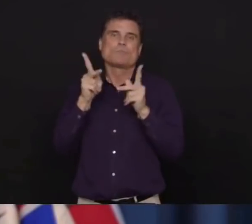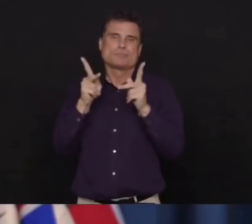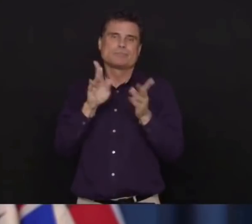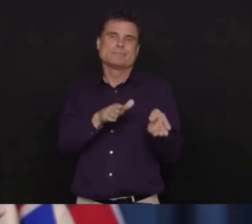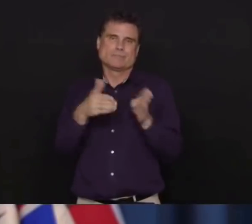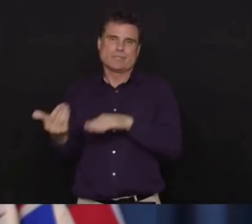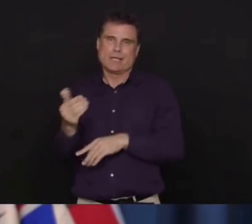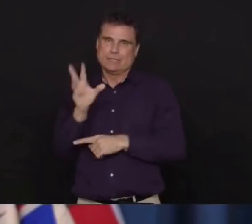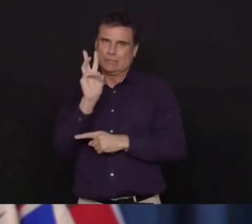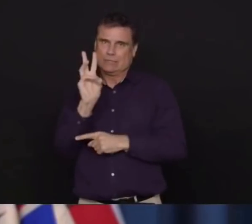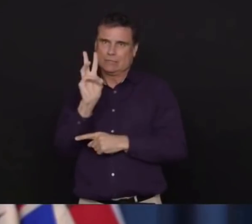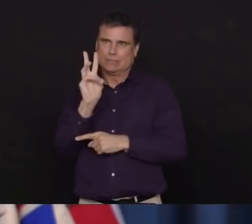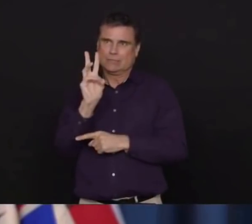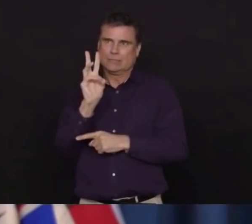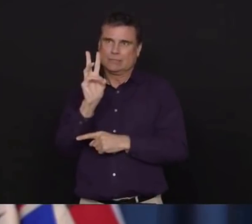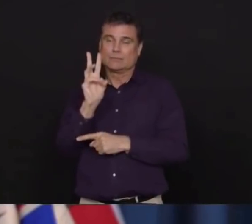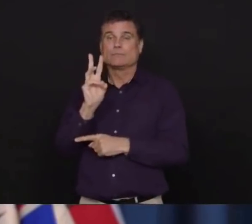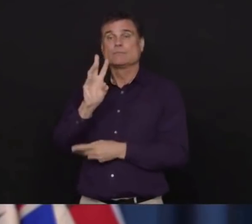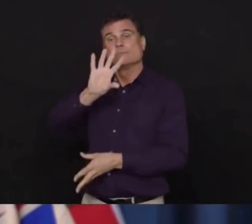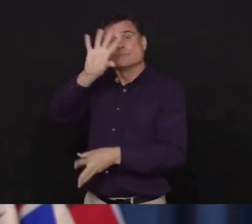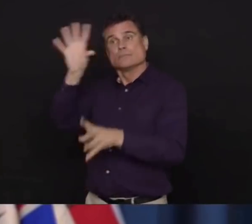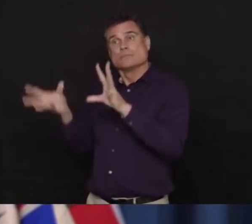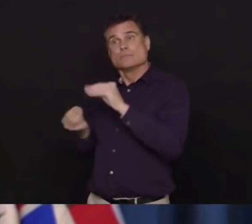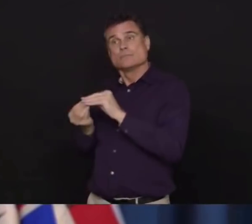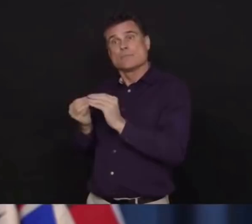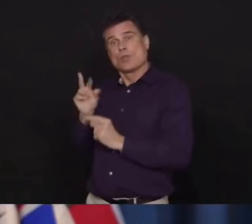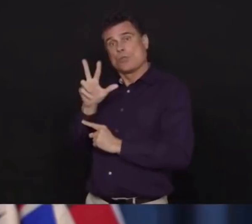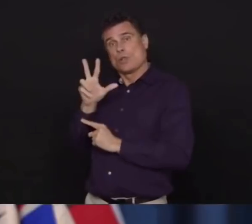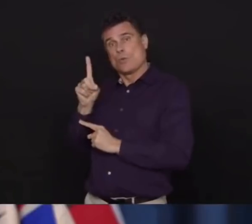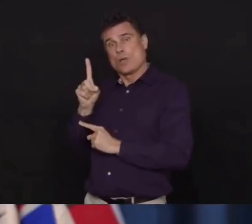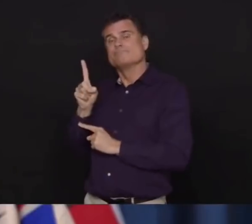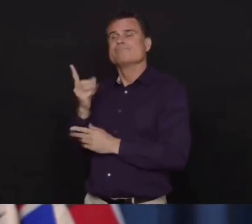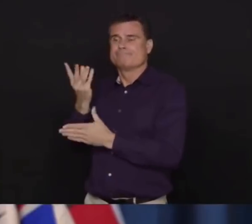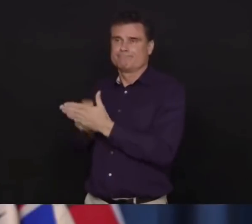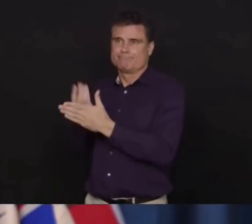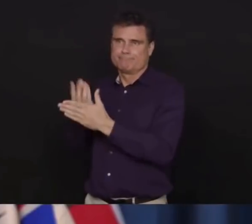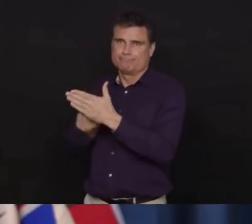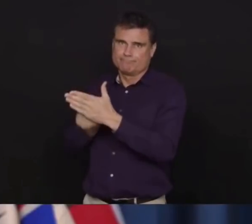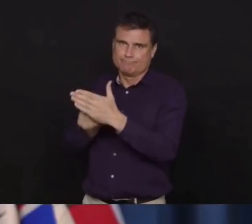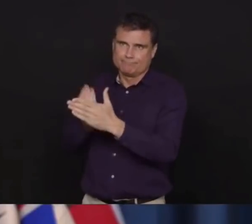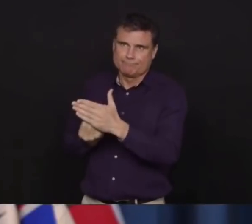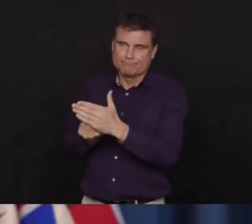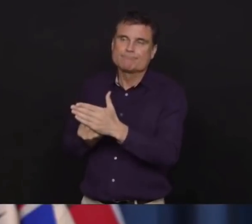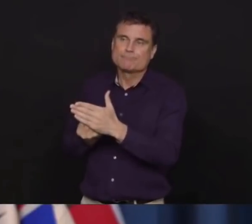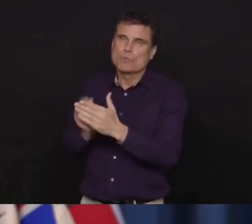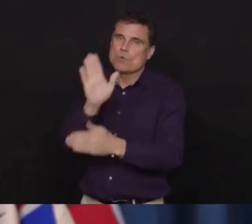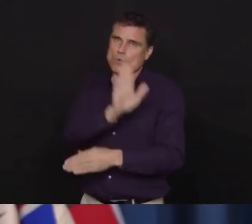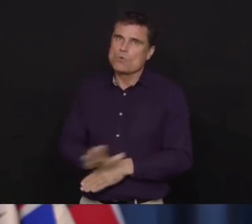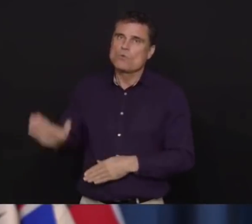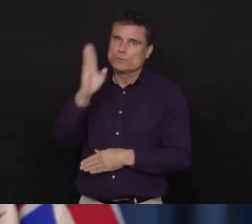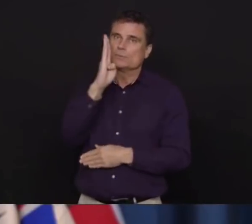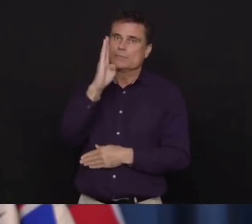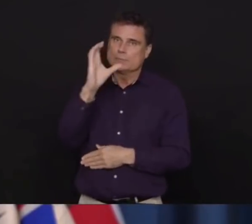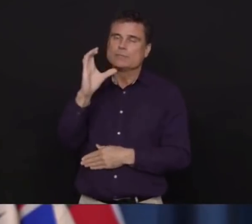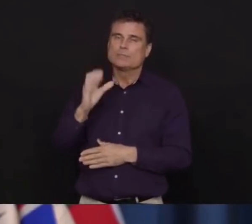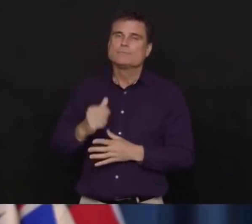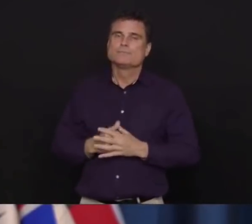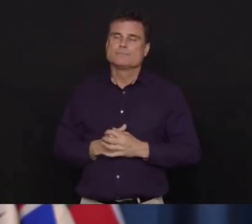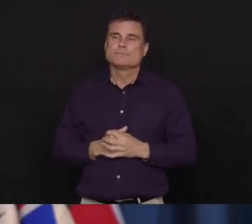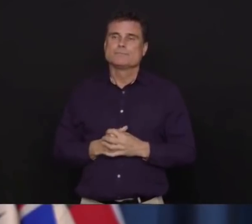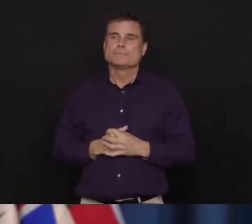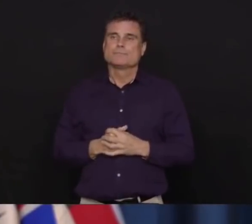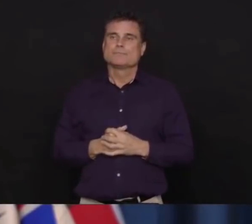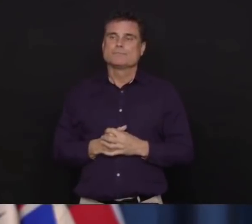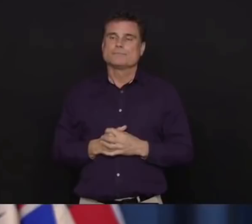who have died to 31 here. That includes three additional deaths